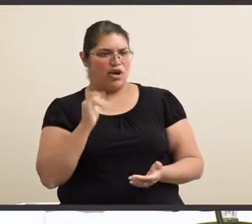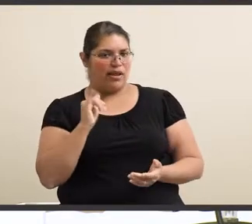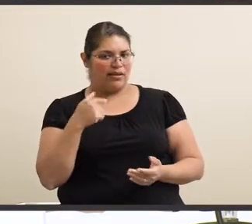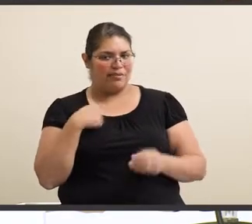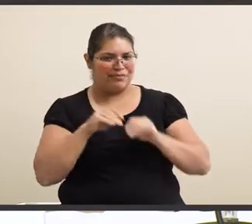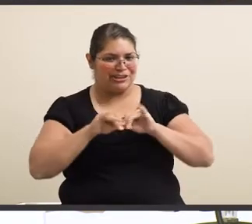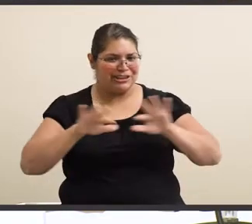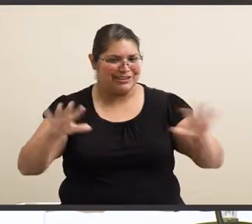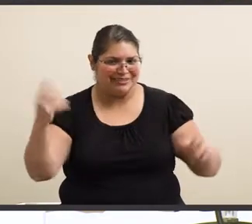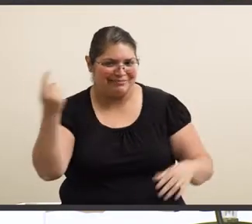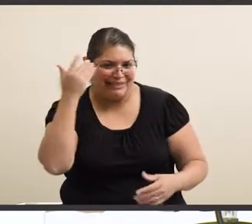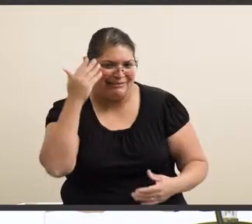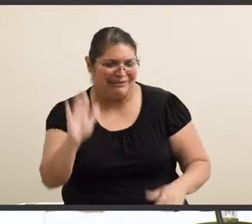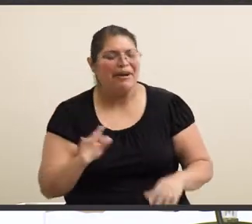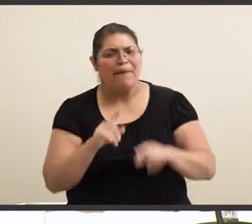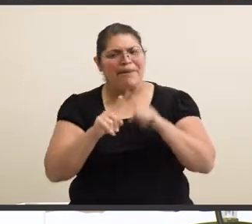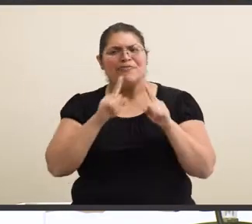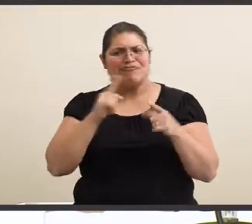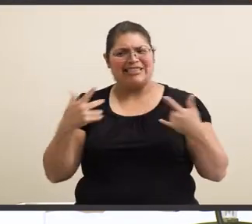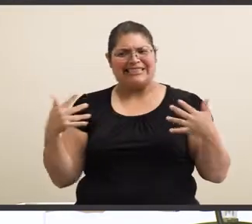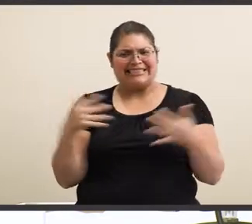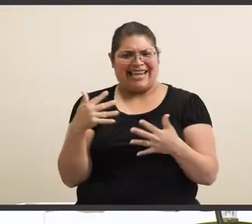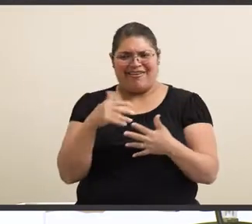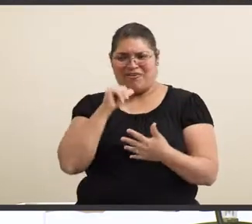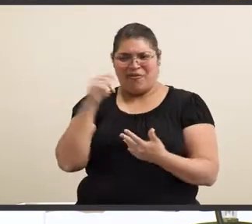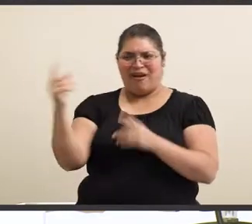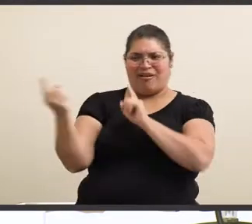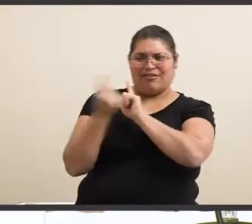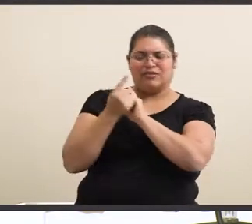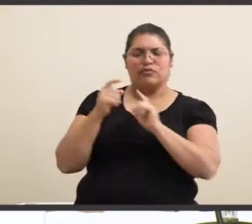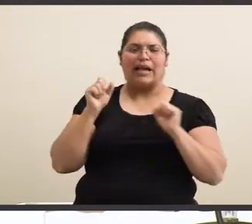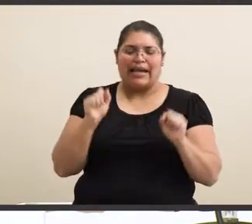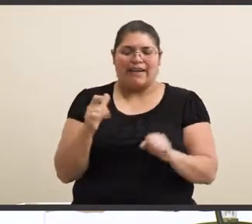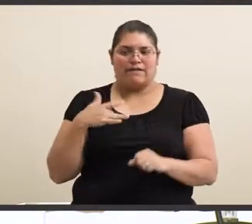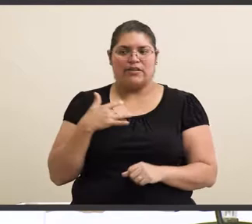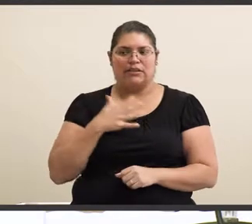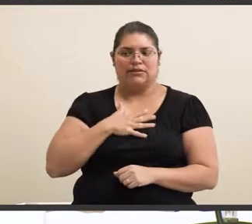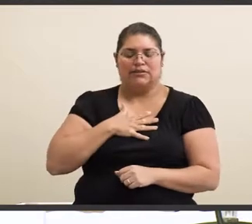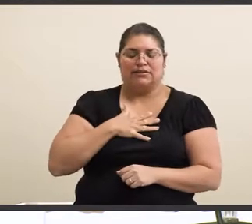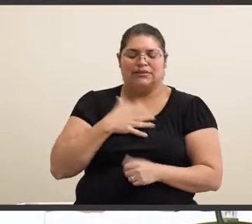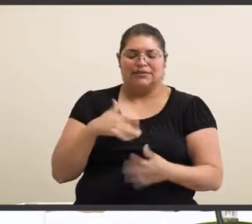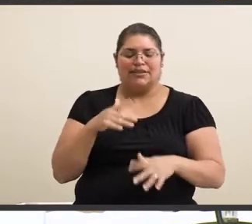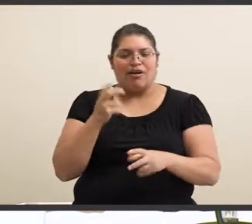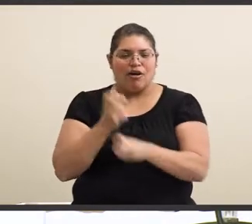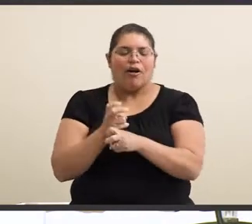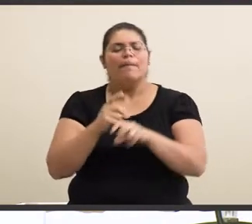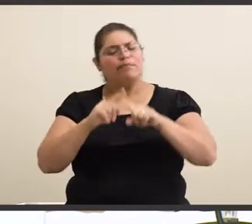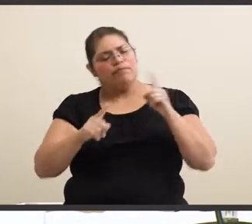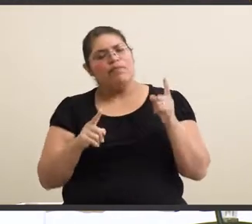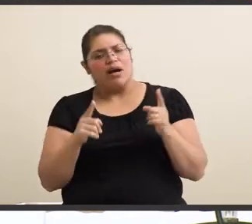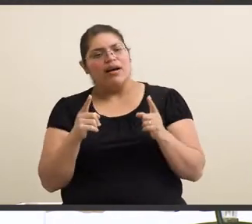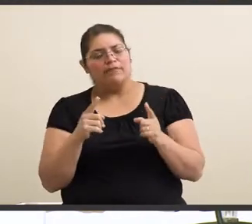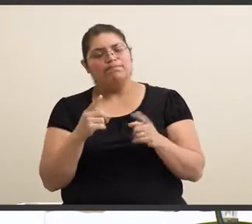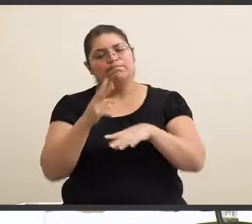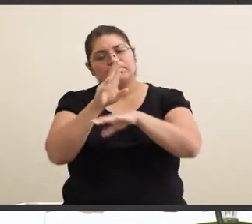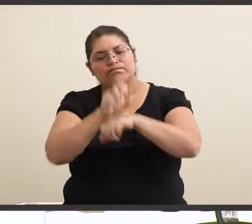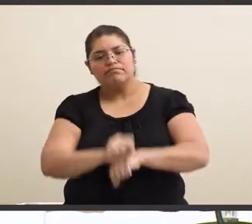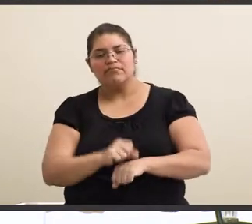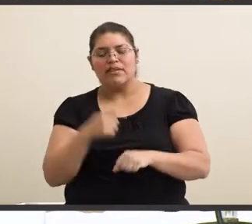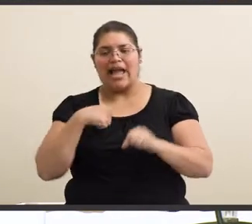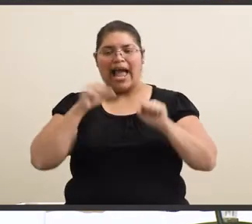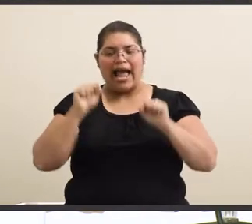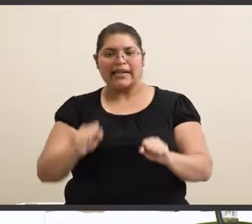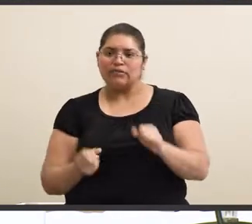or something. But they're really scared to talk to me. That can make it a little hard. But it's usually when I'm able to